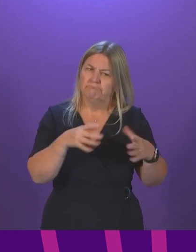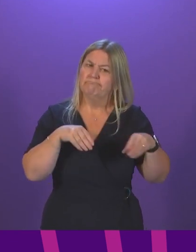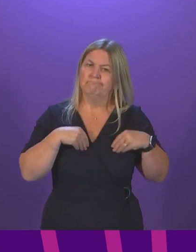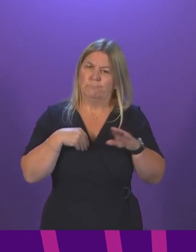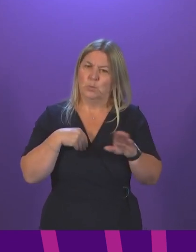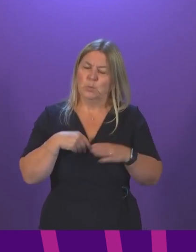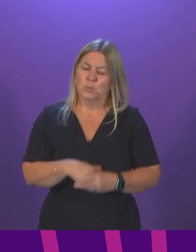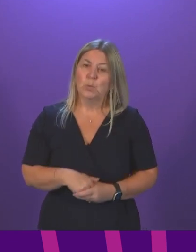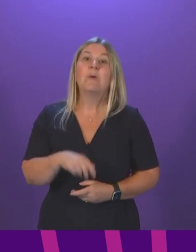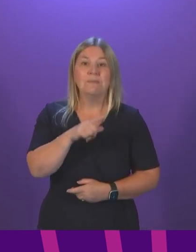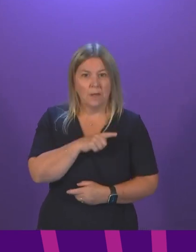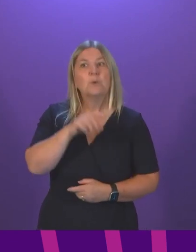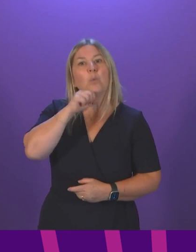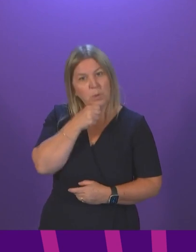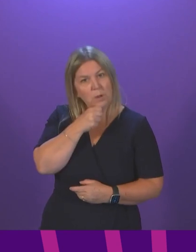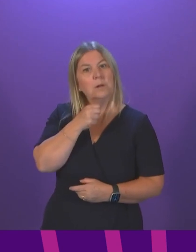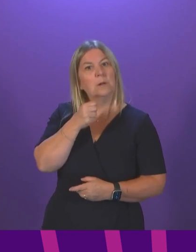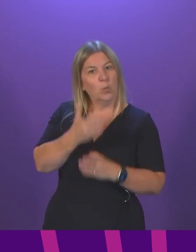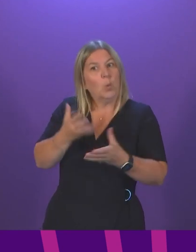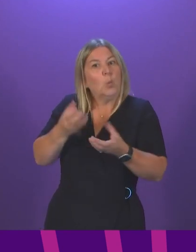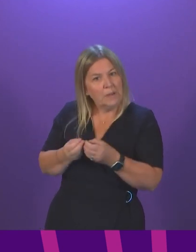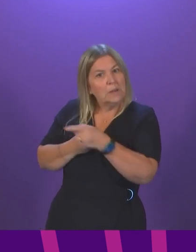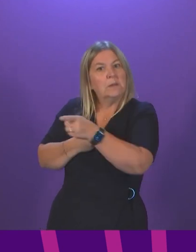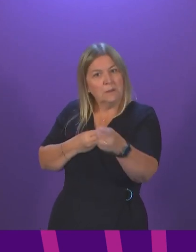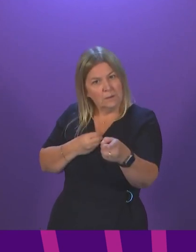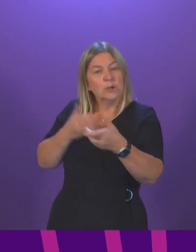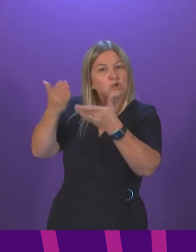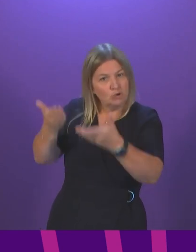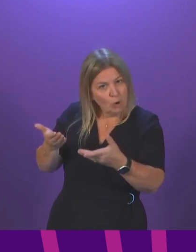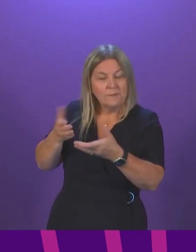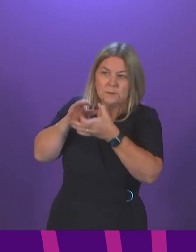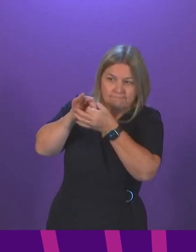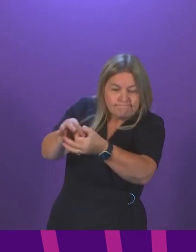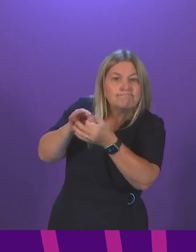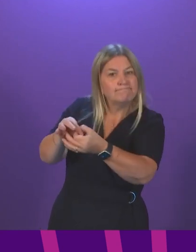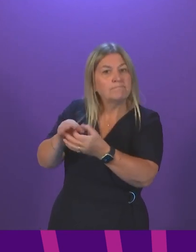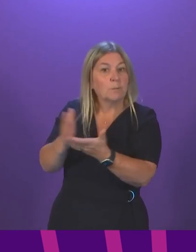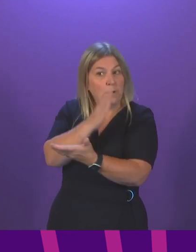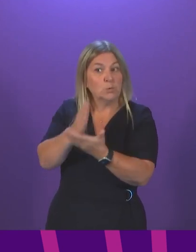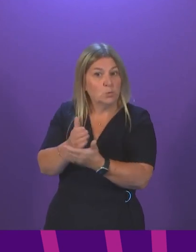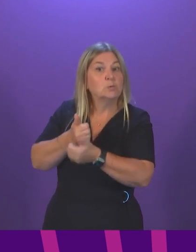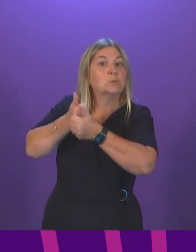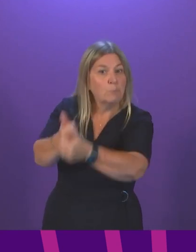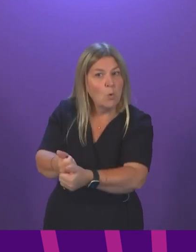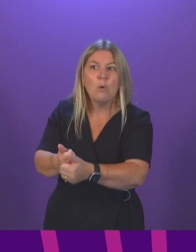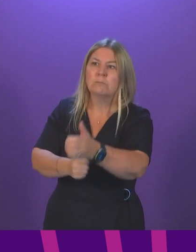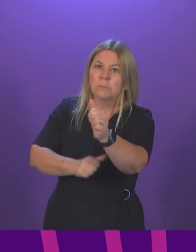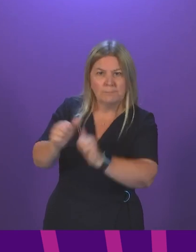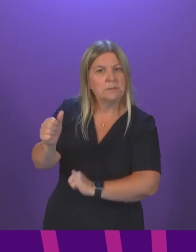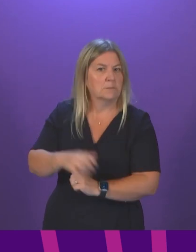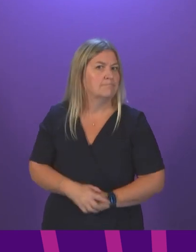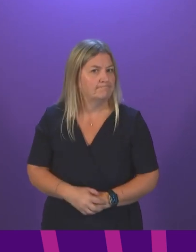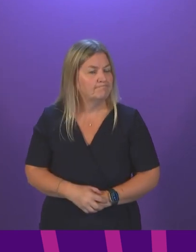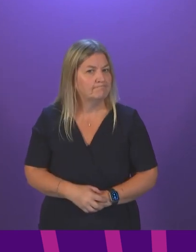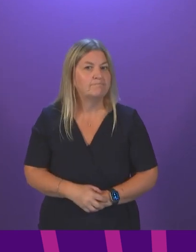closely and intensively with the ambulance service to support it to meet those challenges, which I would expect to continue for a